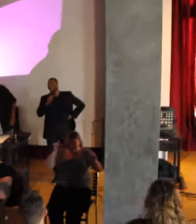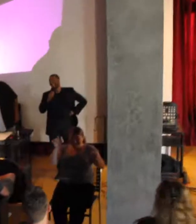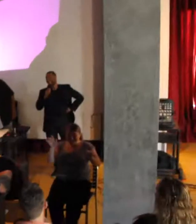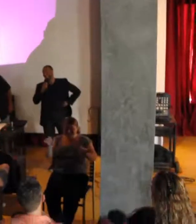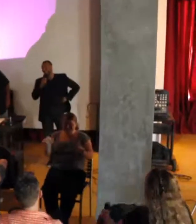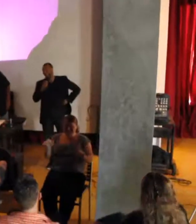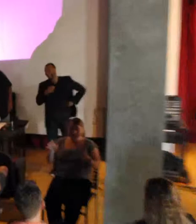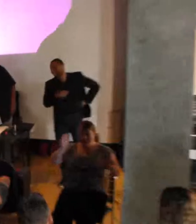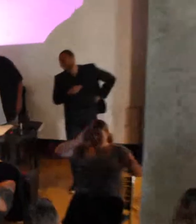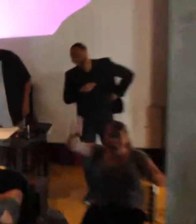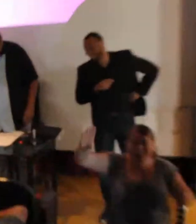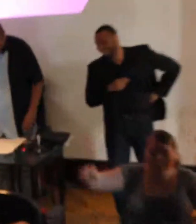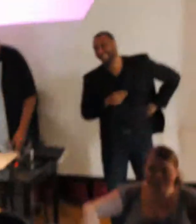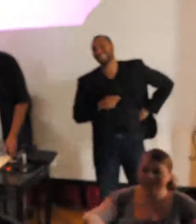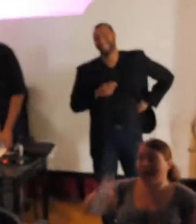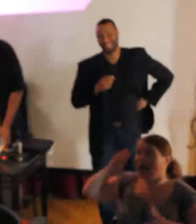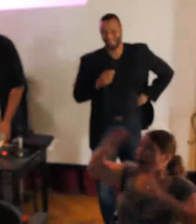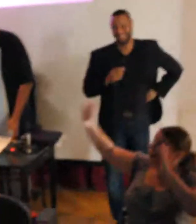Hello.